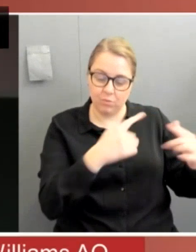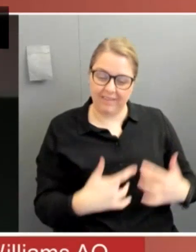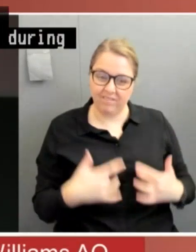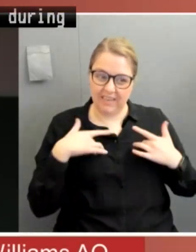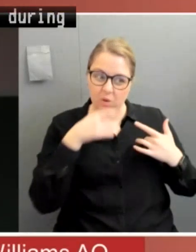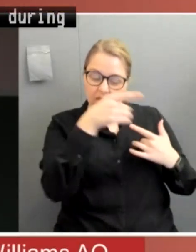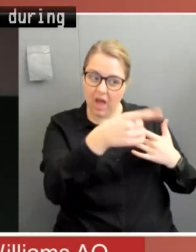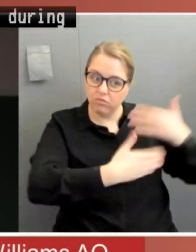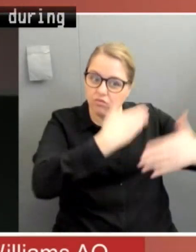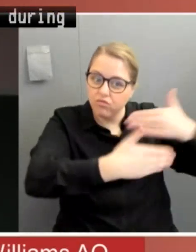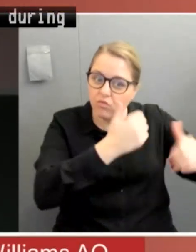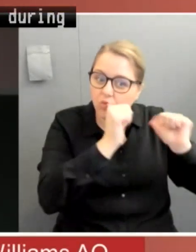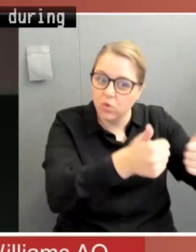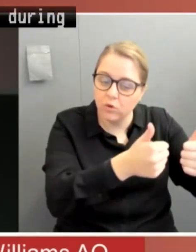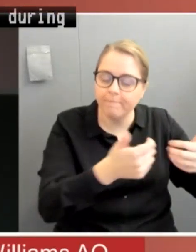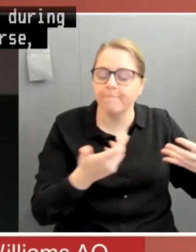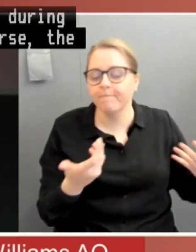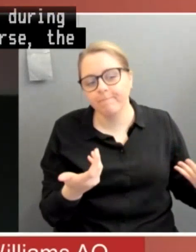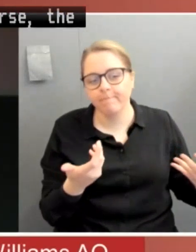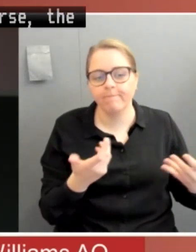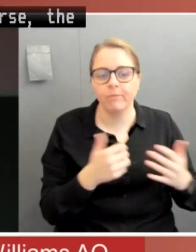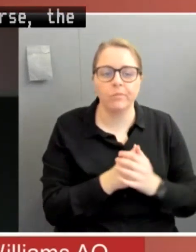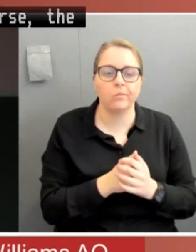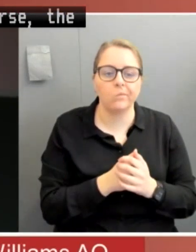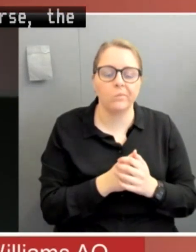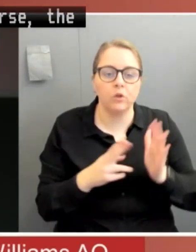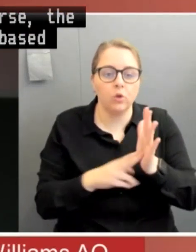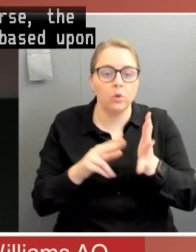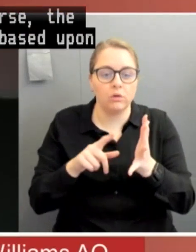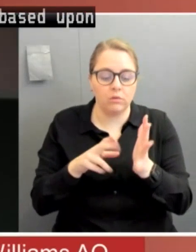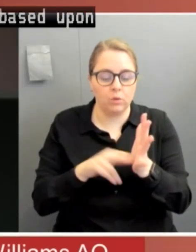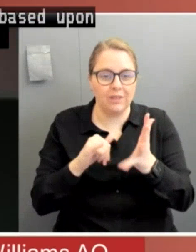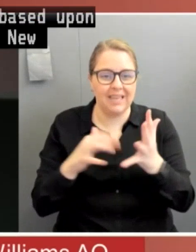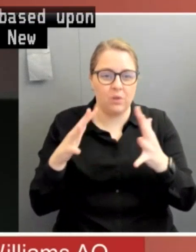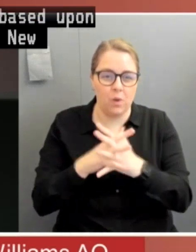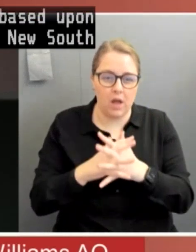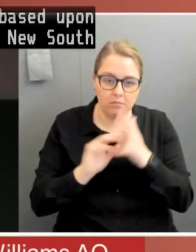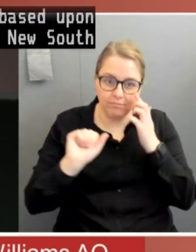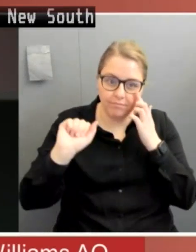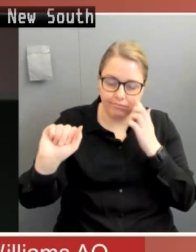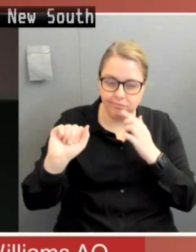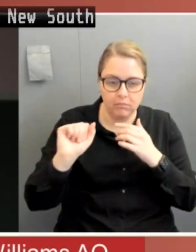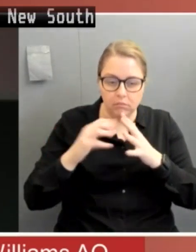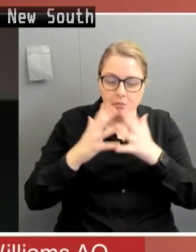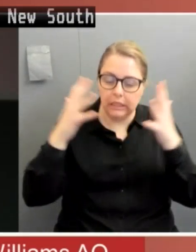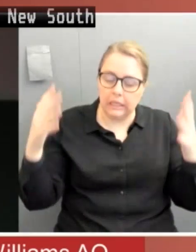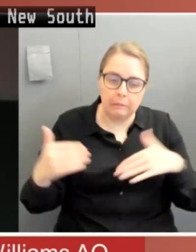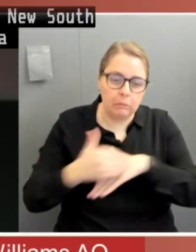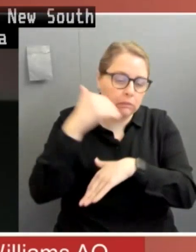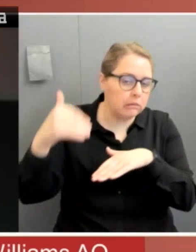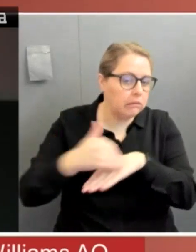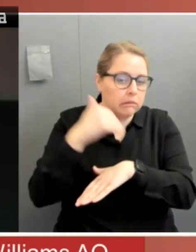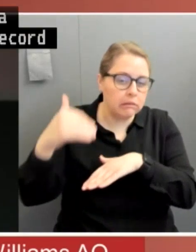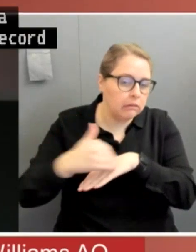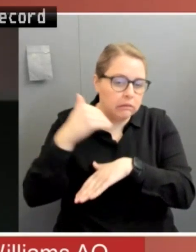sometimes based upon the different Parliaments. New South Wales, in particular, had a particularly problematic record, given its failure to sit even in the